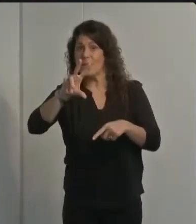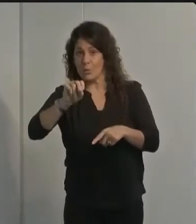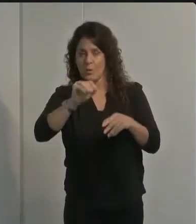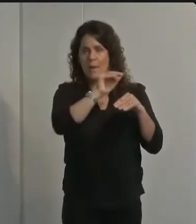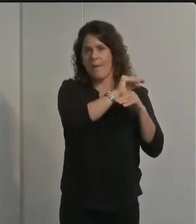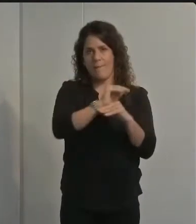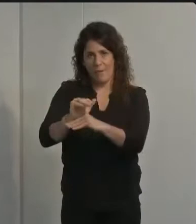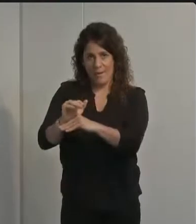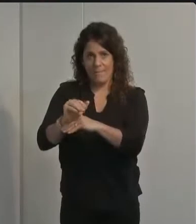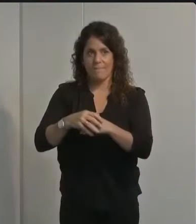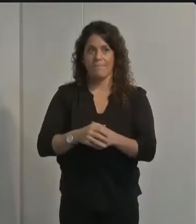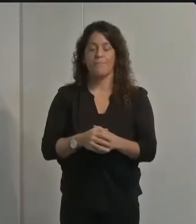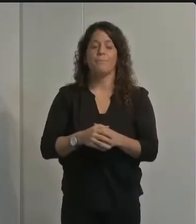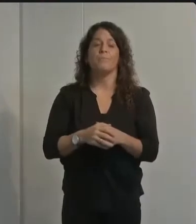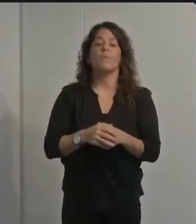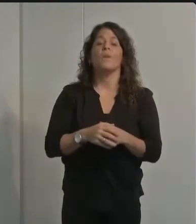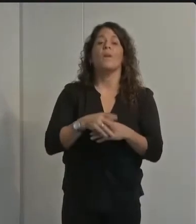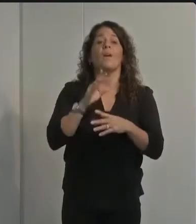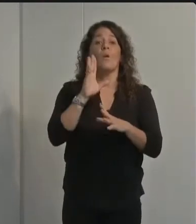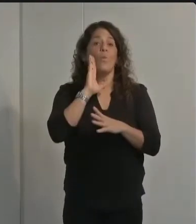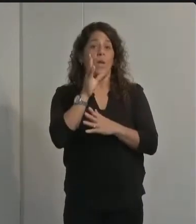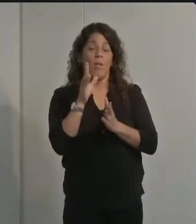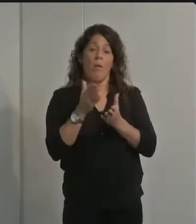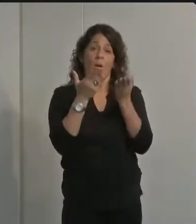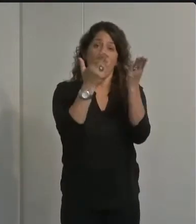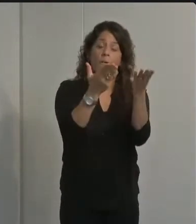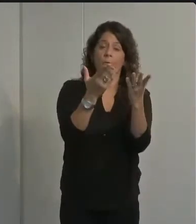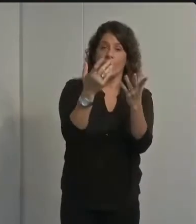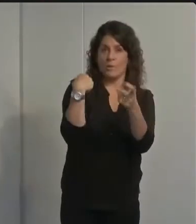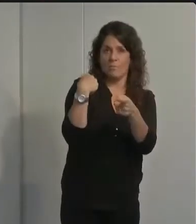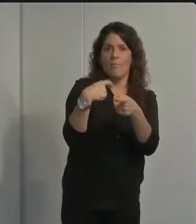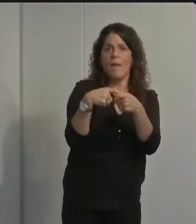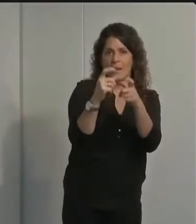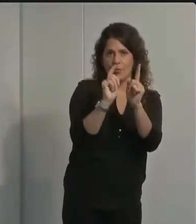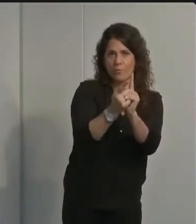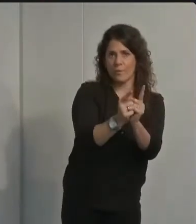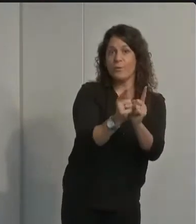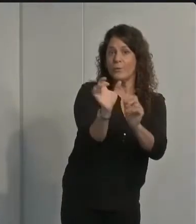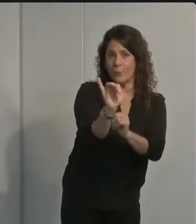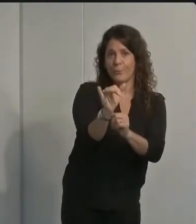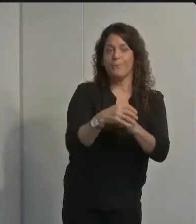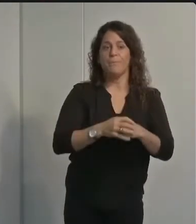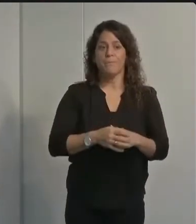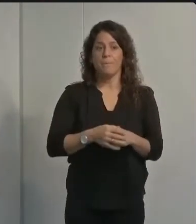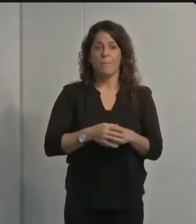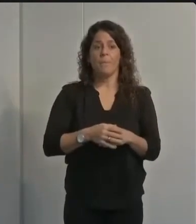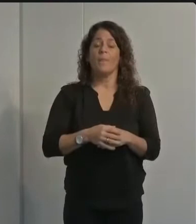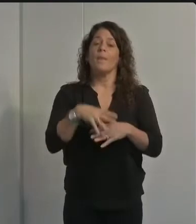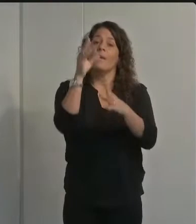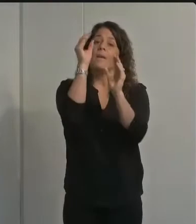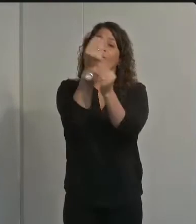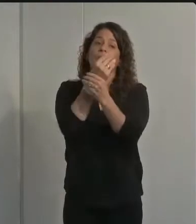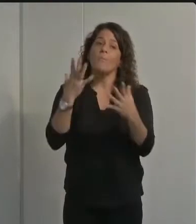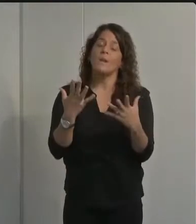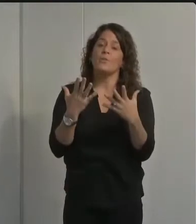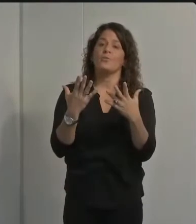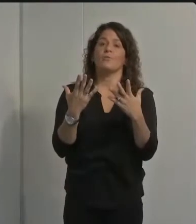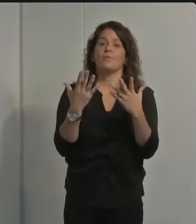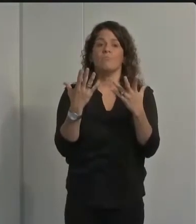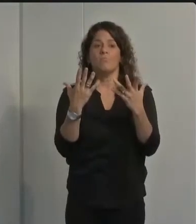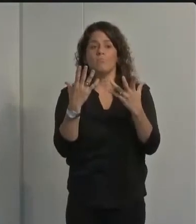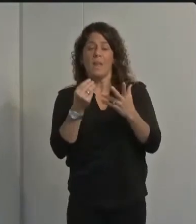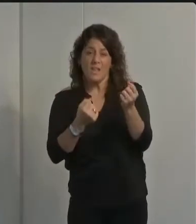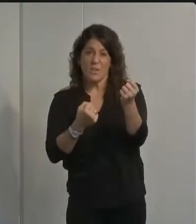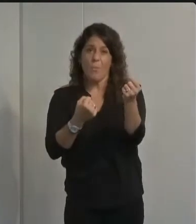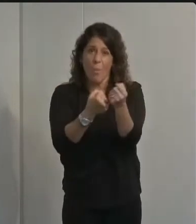each of those offerings will have spanish translation available as well information on these listening and